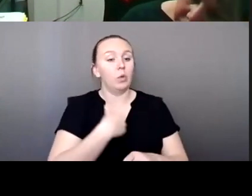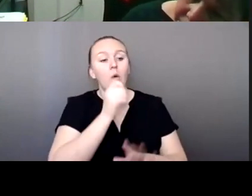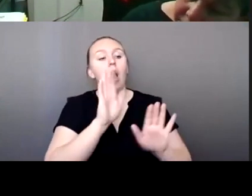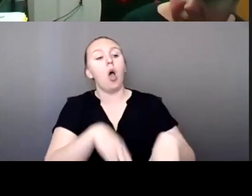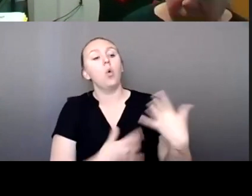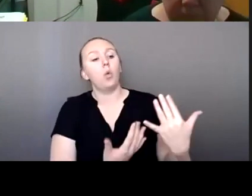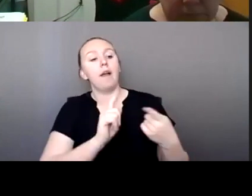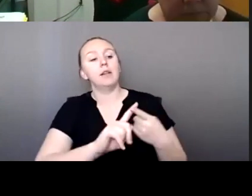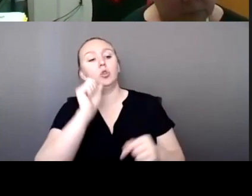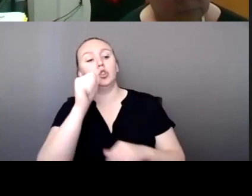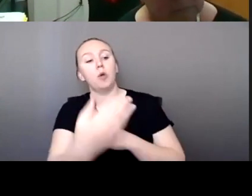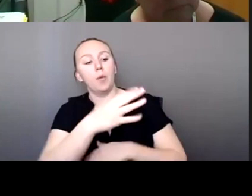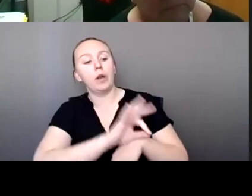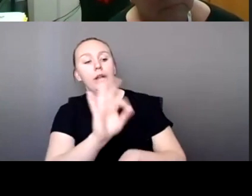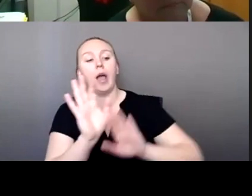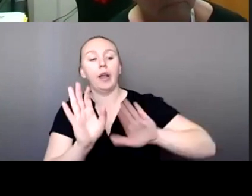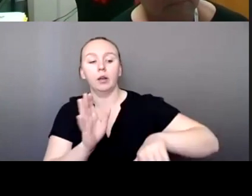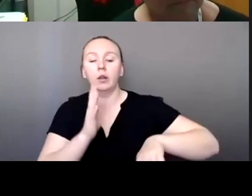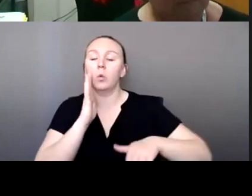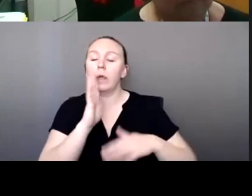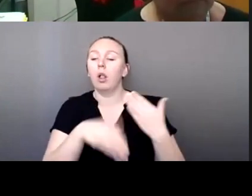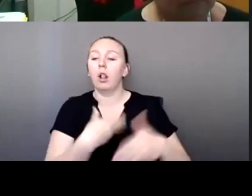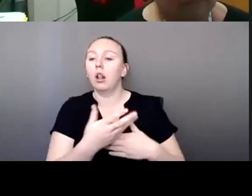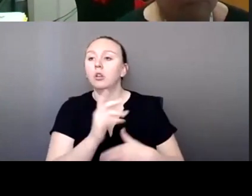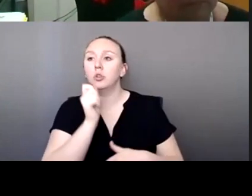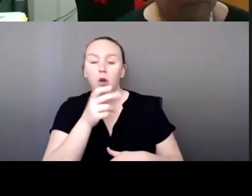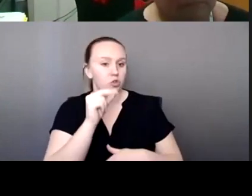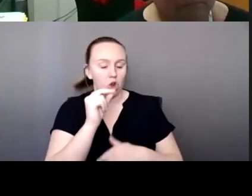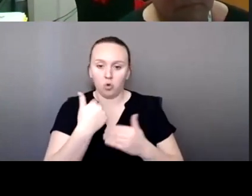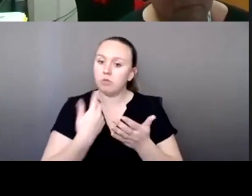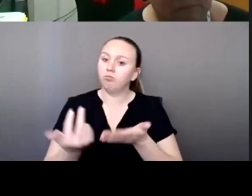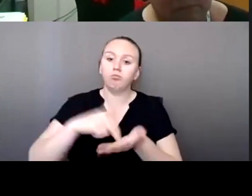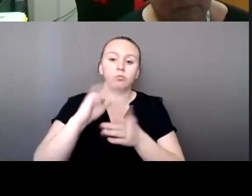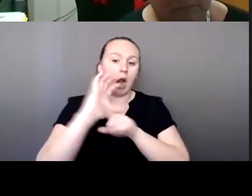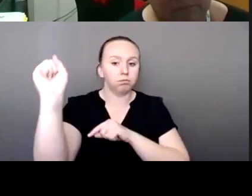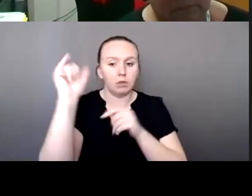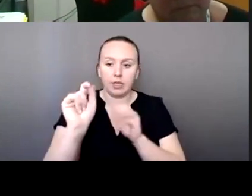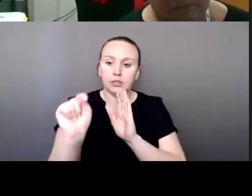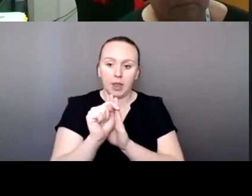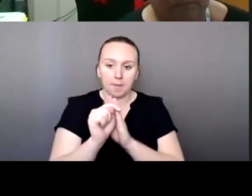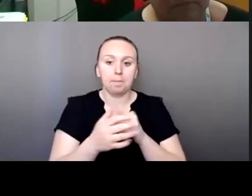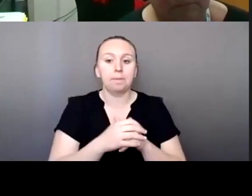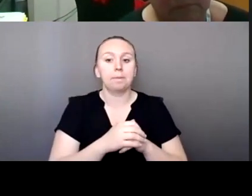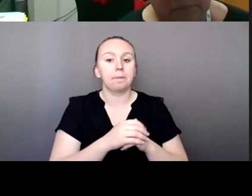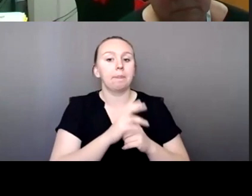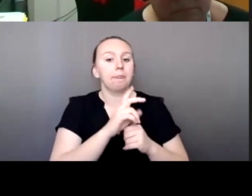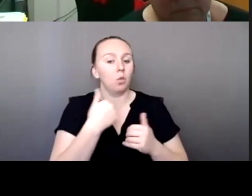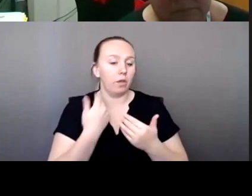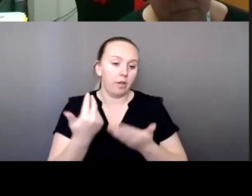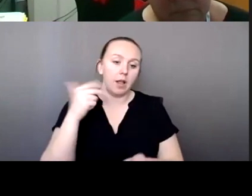you have to wait till nine. We'll, we'll get at it tomorrow. We often leave. Like we get up, we put our shoes on, we grab her,